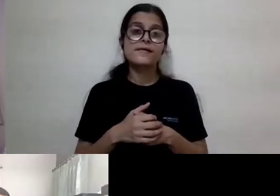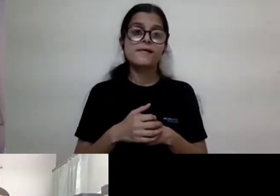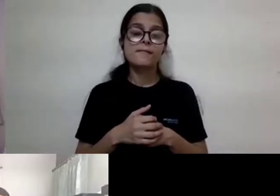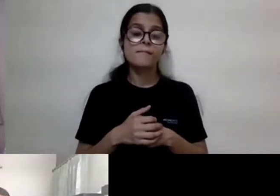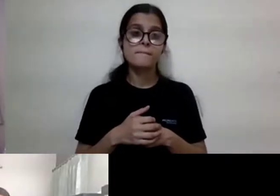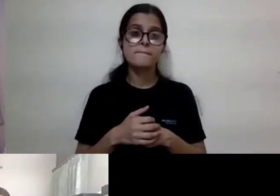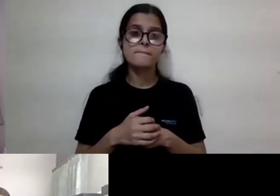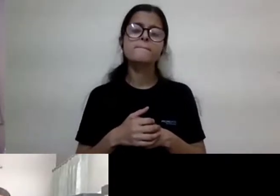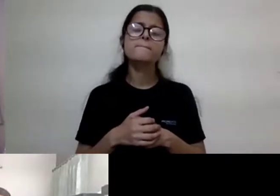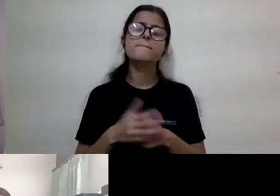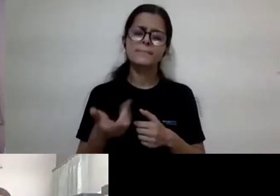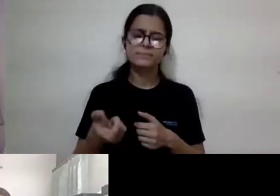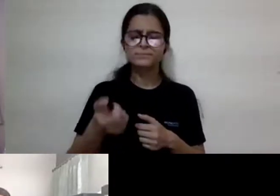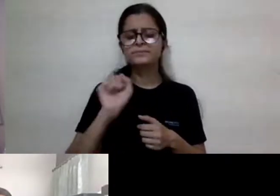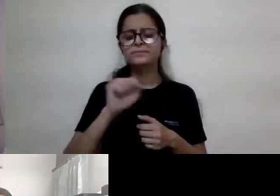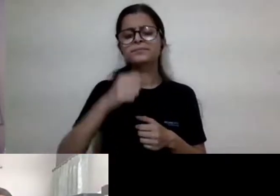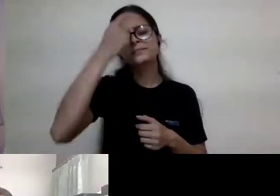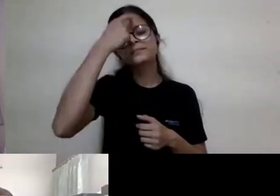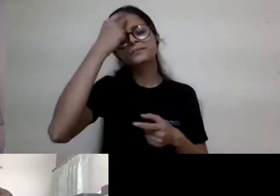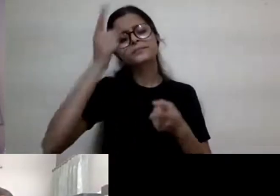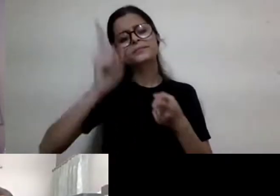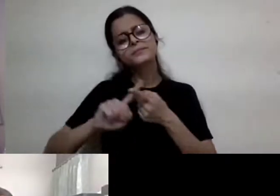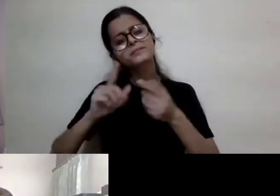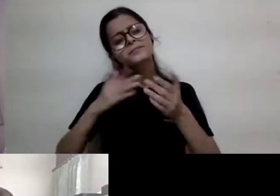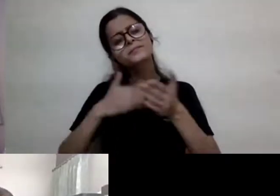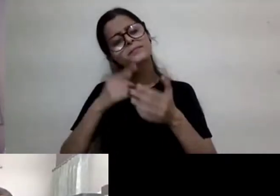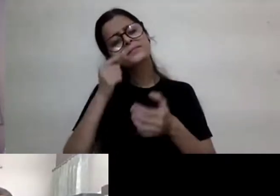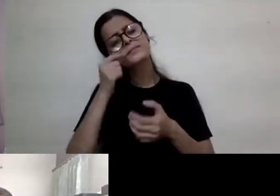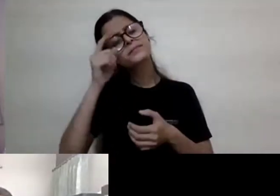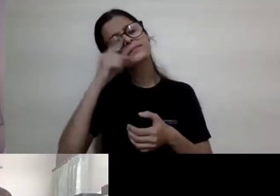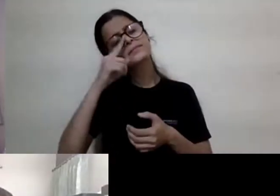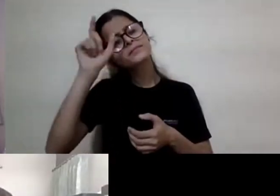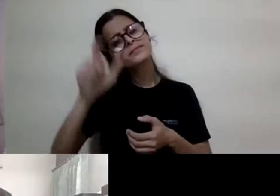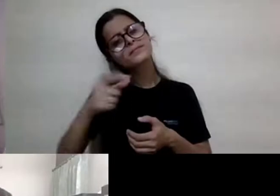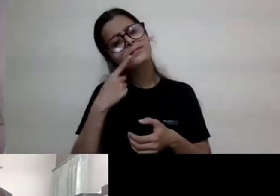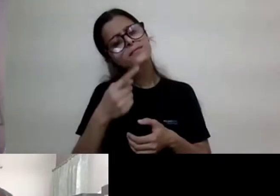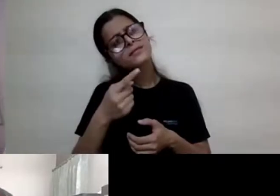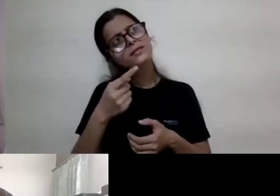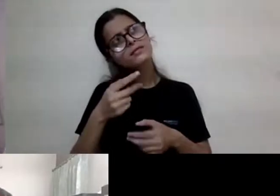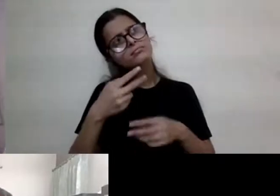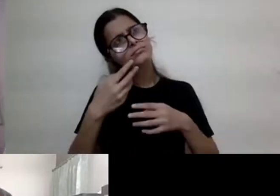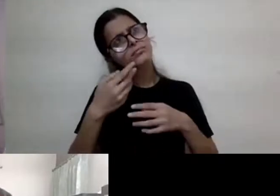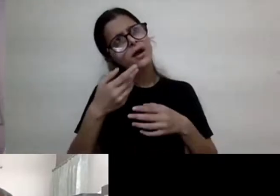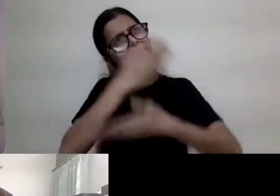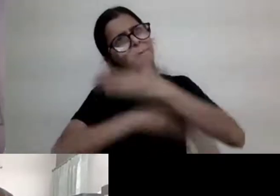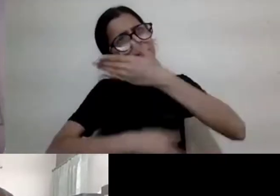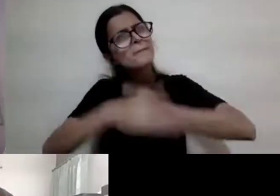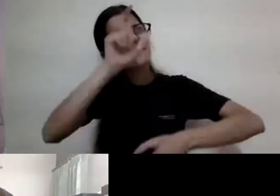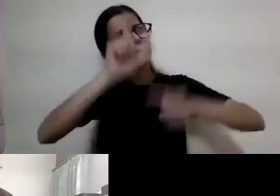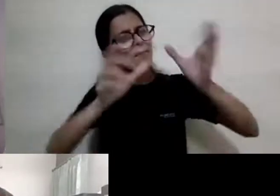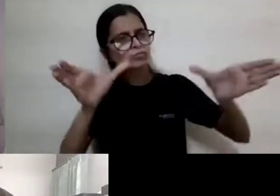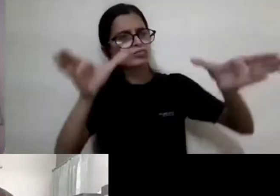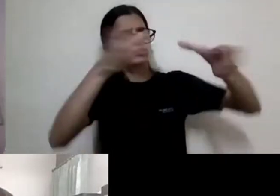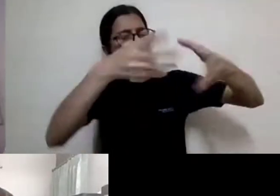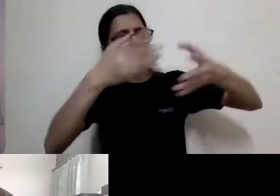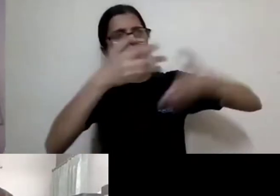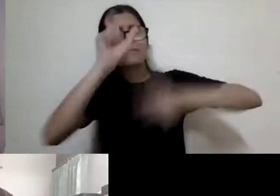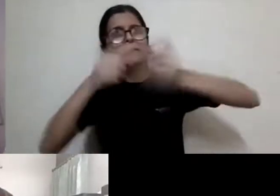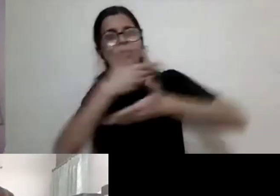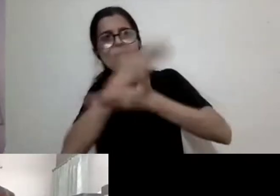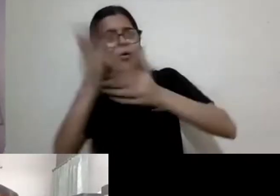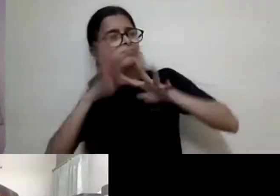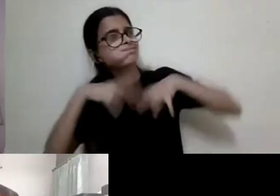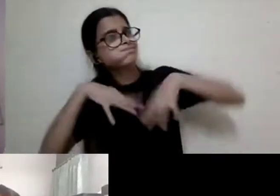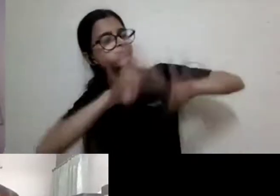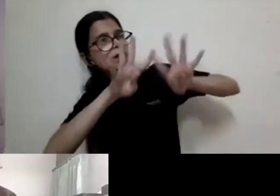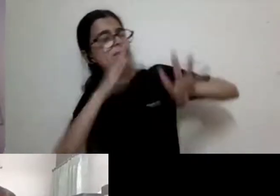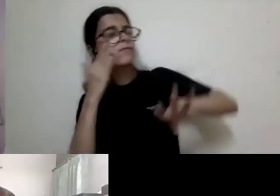there's an issue that she talks about, about why do people stare at people with disabilities if they have visible disabilities? Um, and